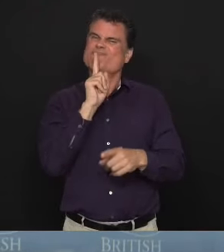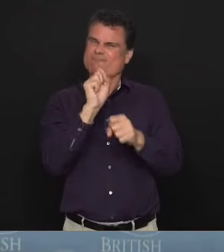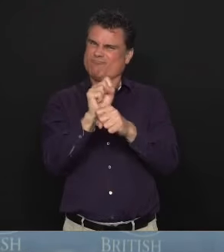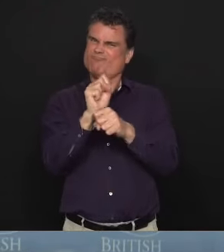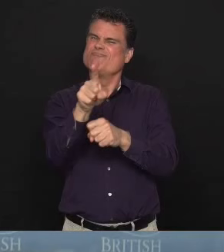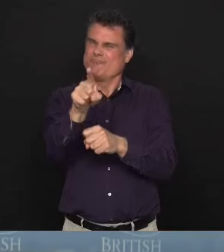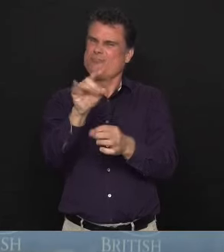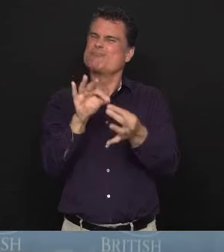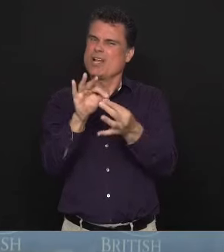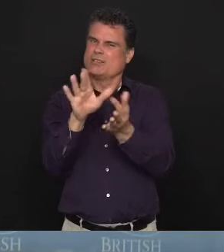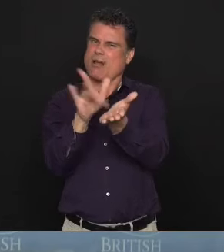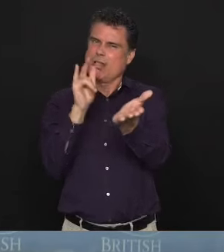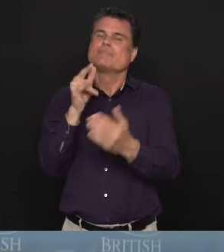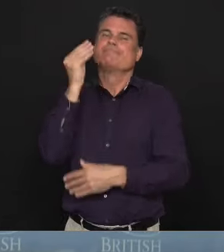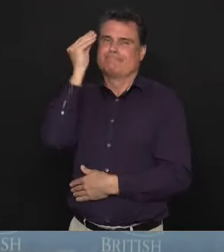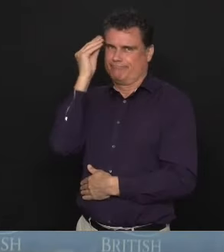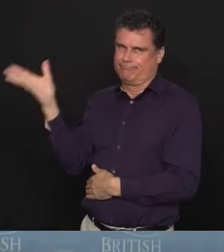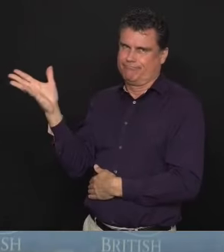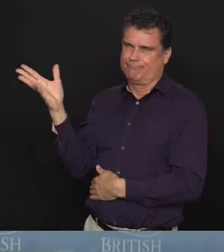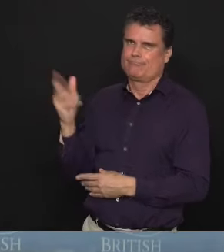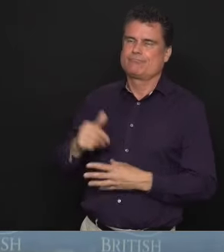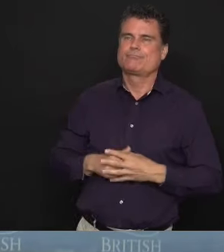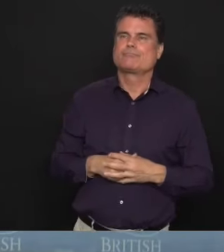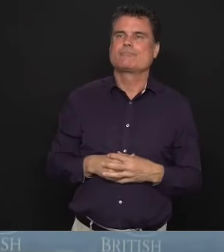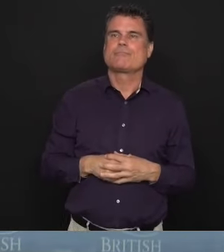We have Graham Woods, Glacier Media, next.